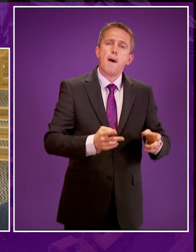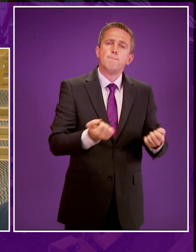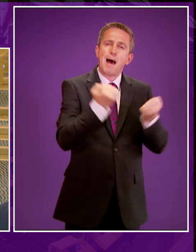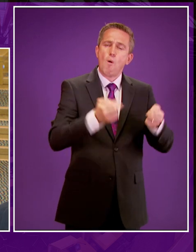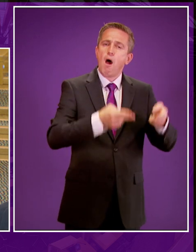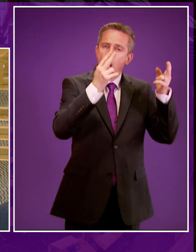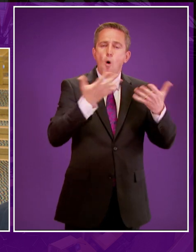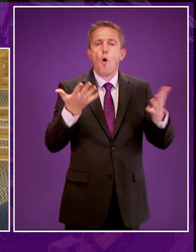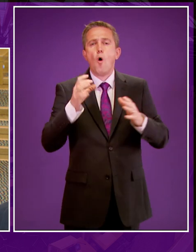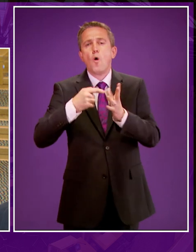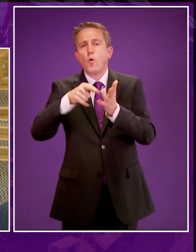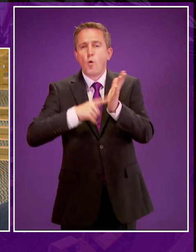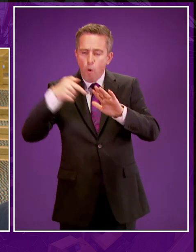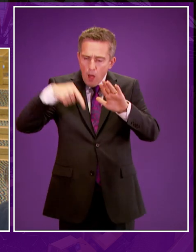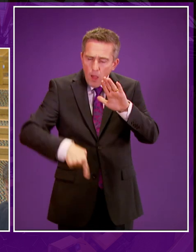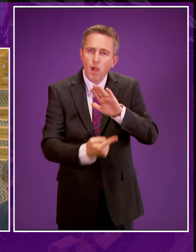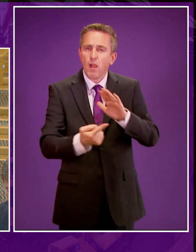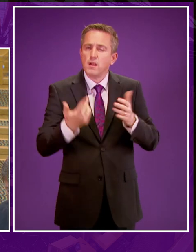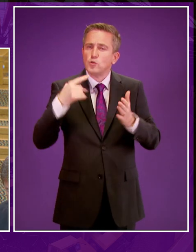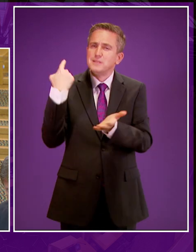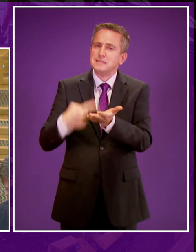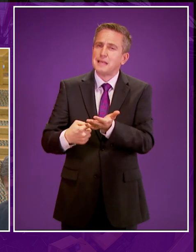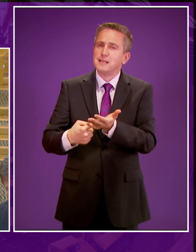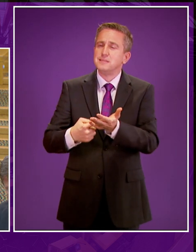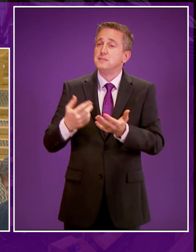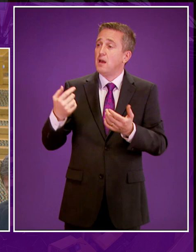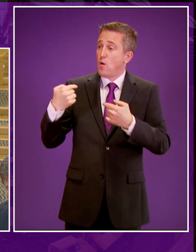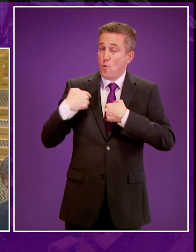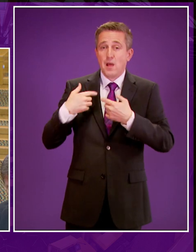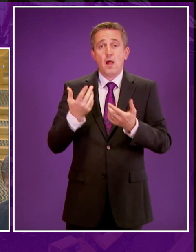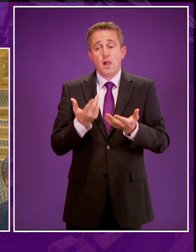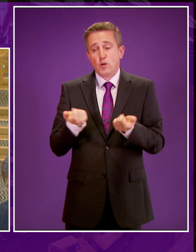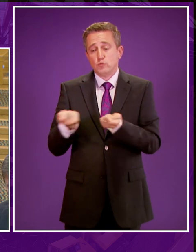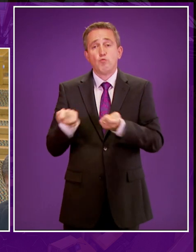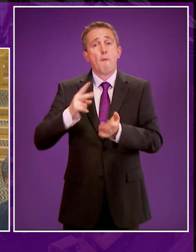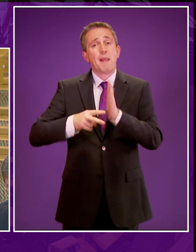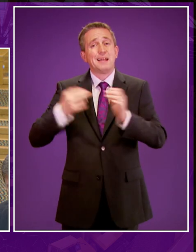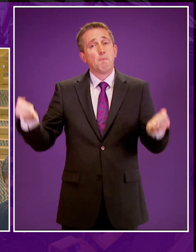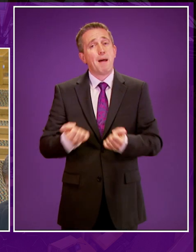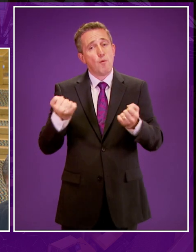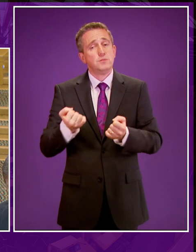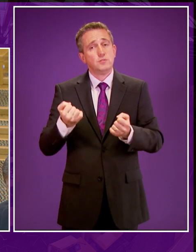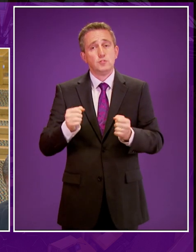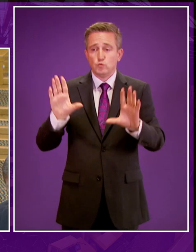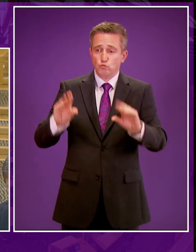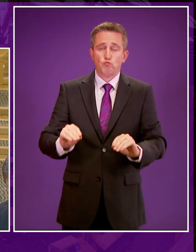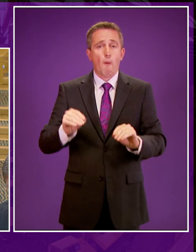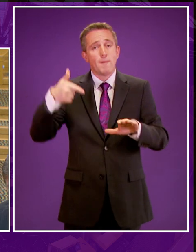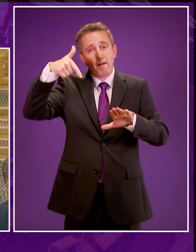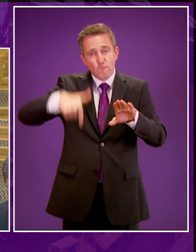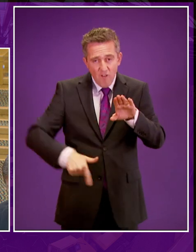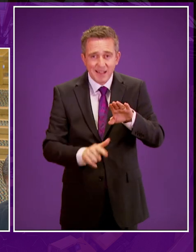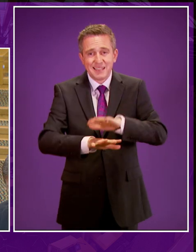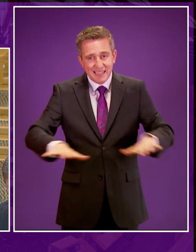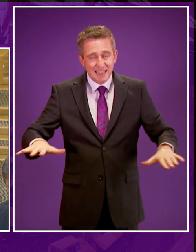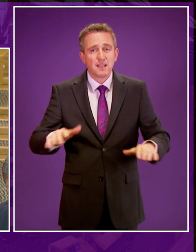coal gasification. The approach we have adopted using our fully devolved planning powers is to set out a robust and effective ban using planning policy.